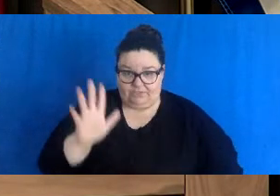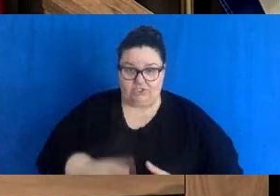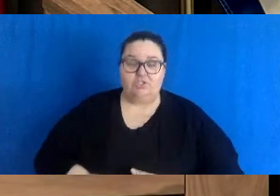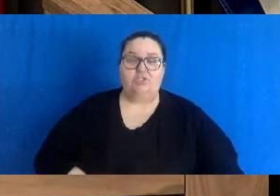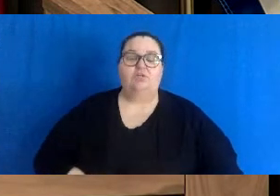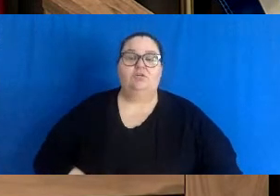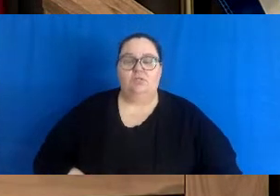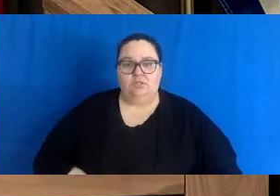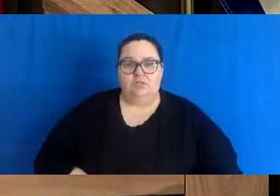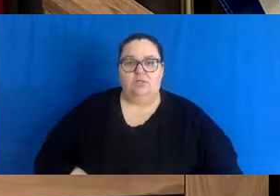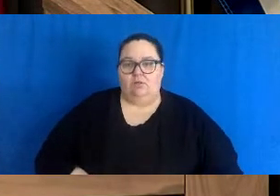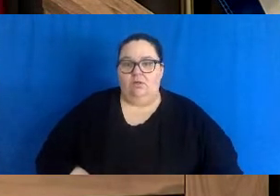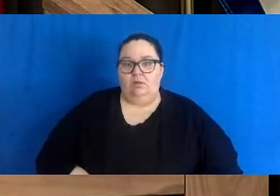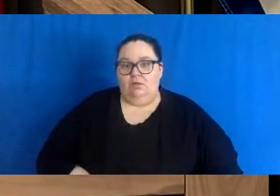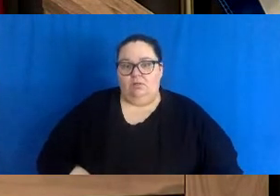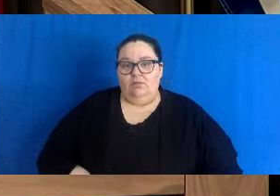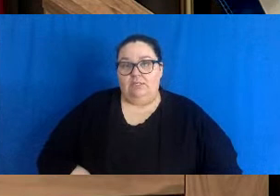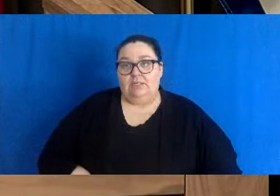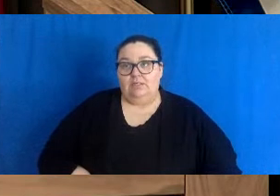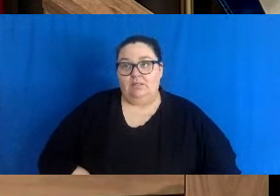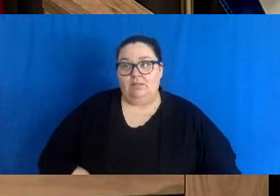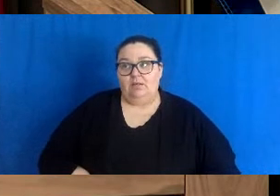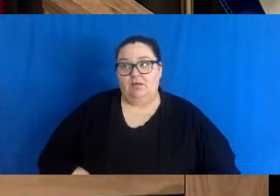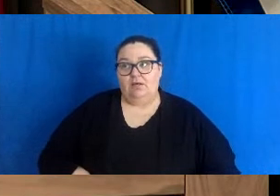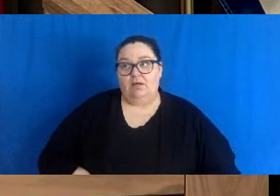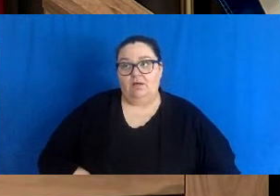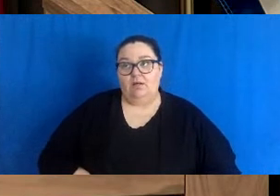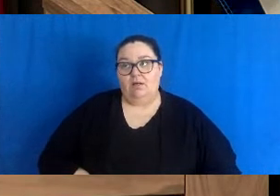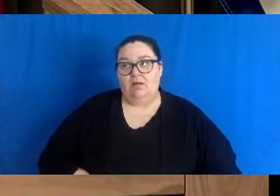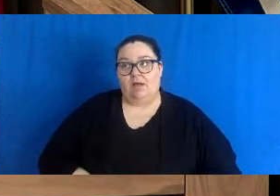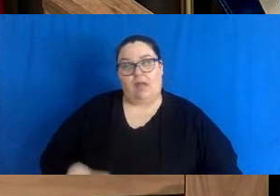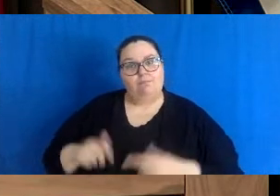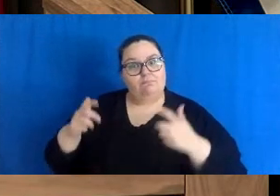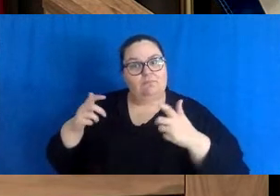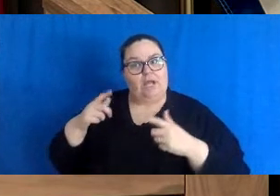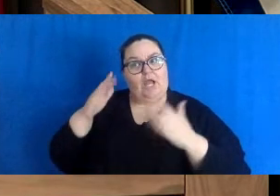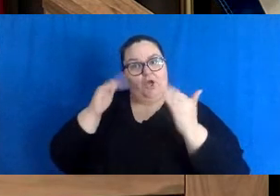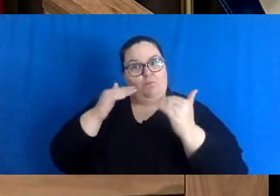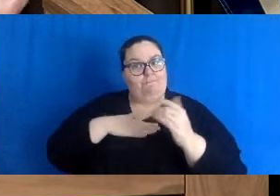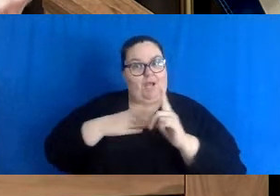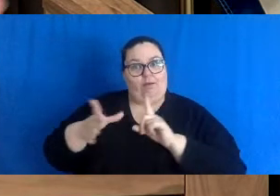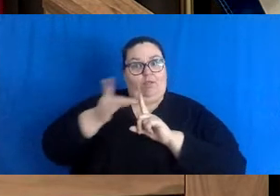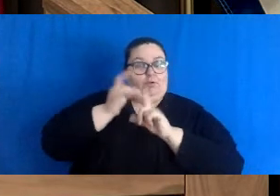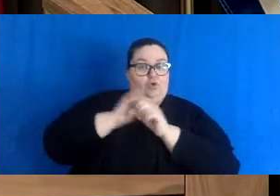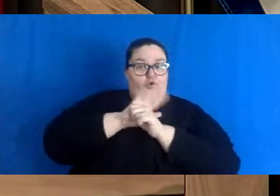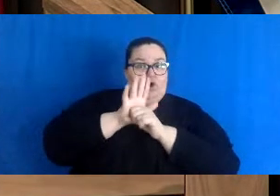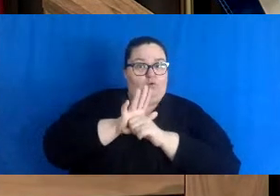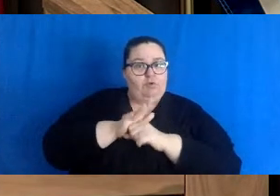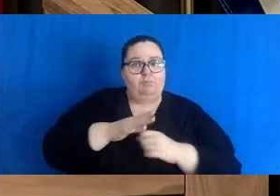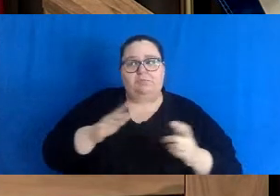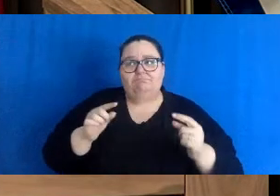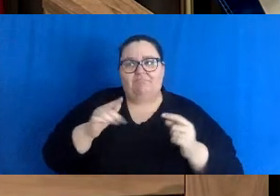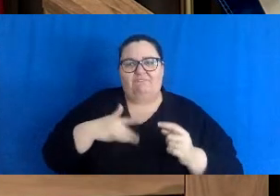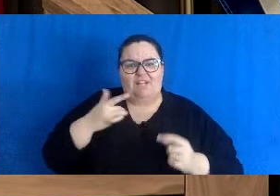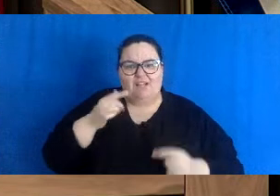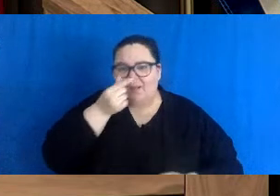and I would think it would be an encouragement for many that it was a head call